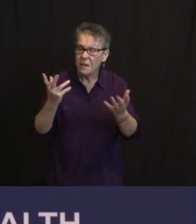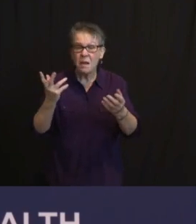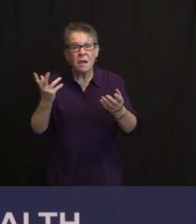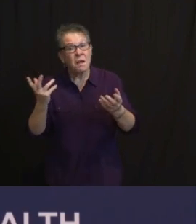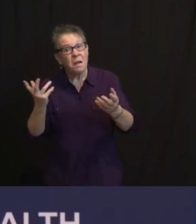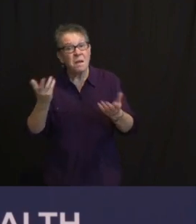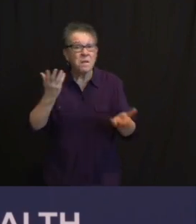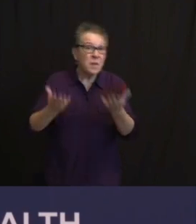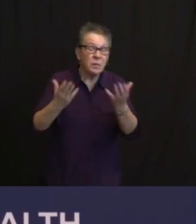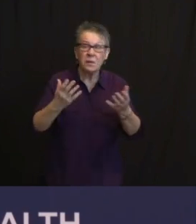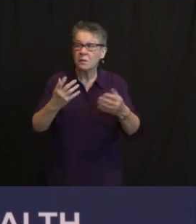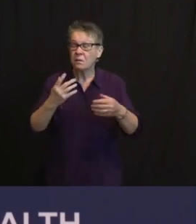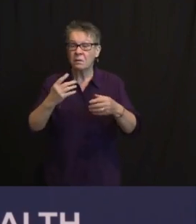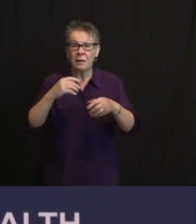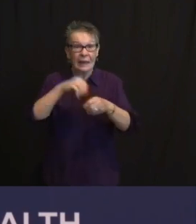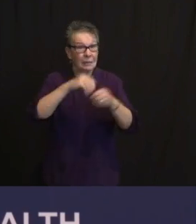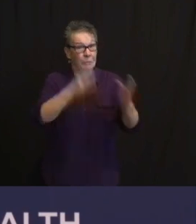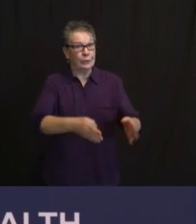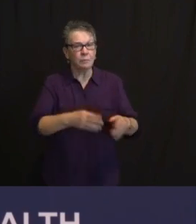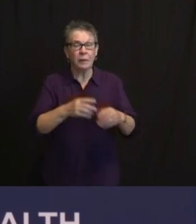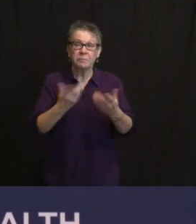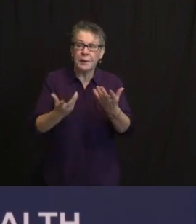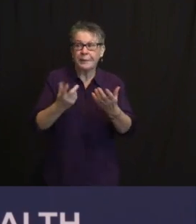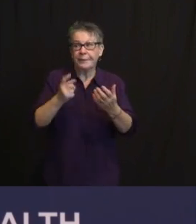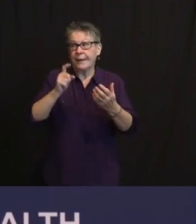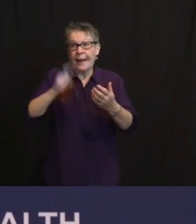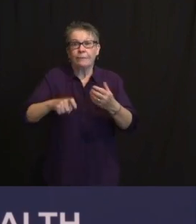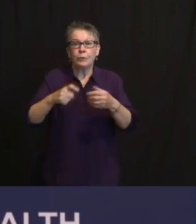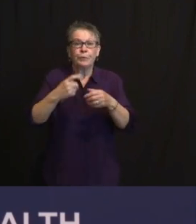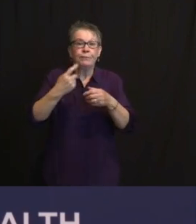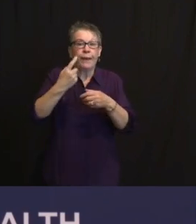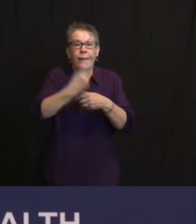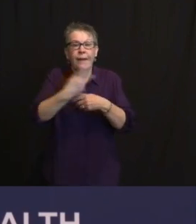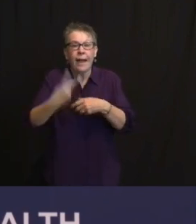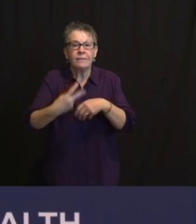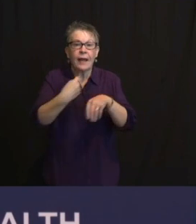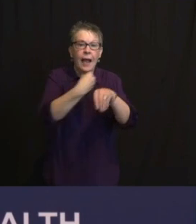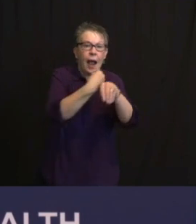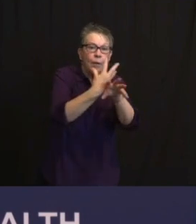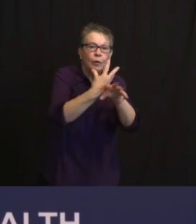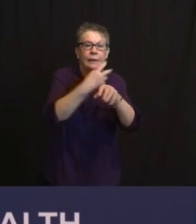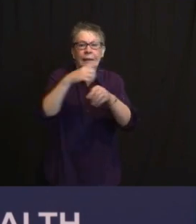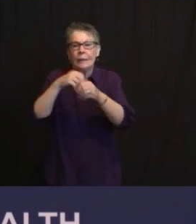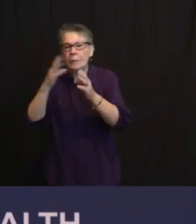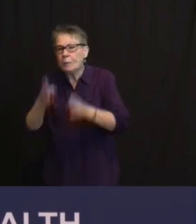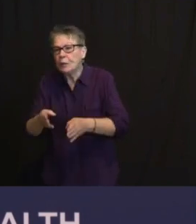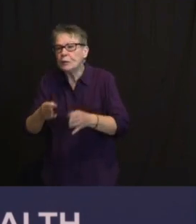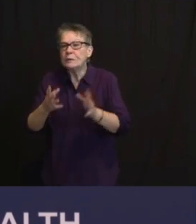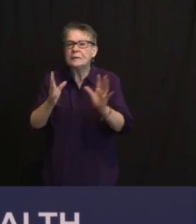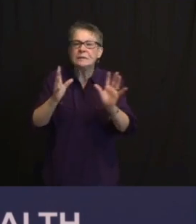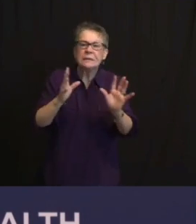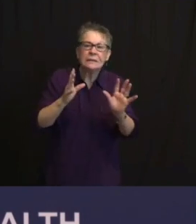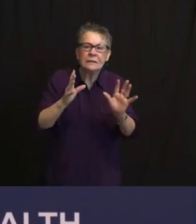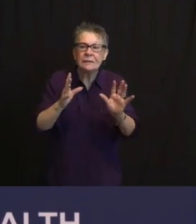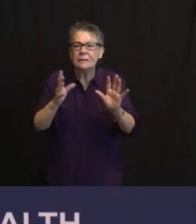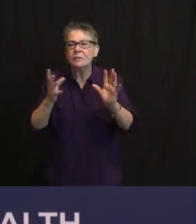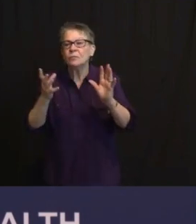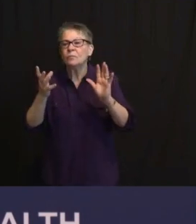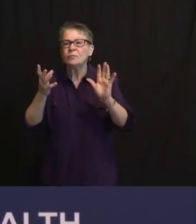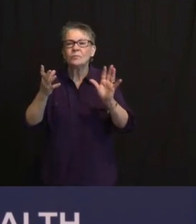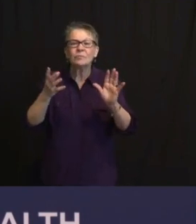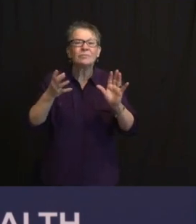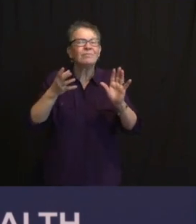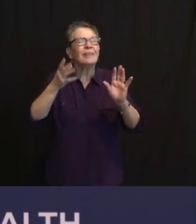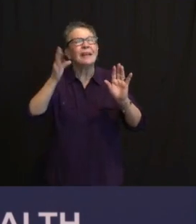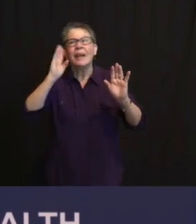CAN'T UNDERESTIMATE THE STRESS THIS SCHOOL YEAR. EDUCATORS KNOW THAT MORE THAN ANYBODY. MOMS AND DADS KNOW THAT MORE THAN ANYBODY AND OUR KIDS DO. BUT I HOPE WE'RE